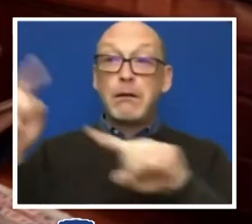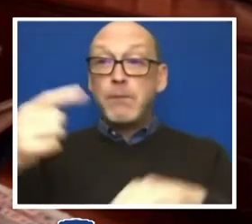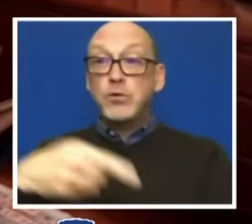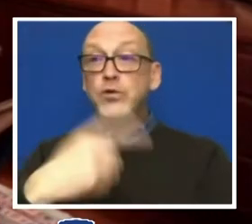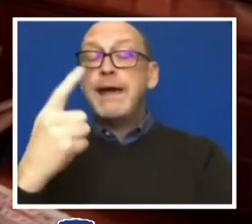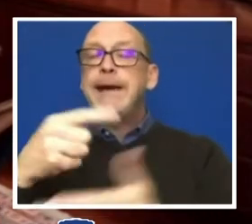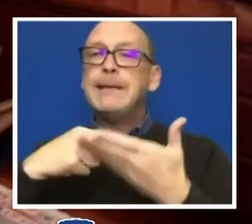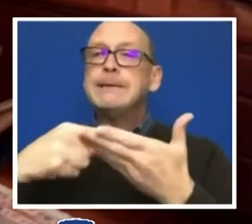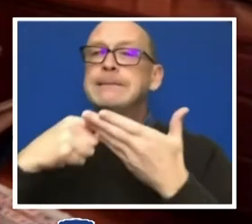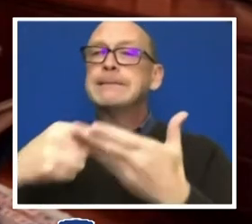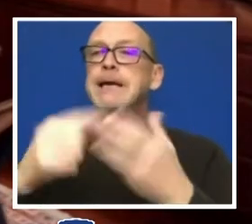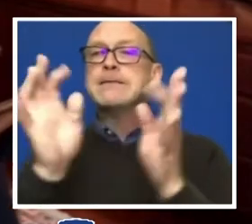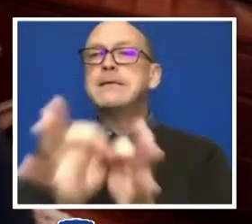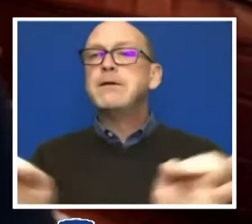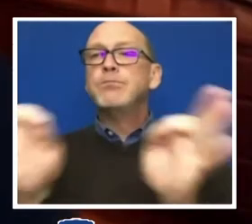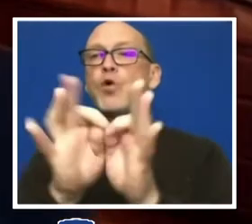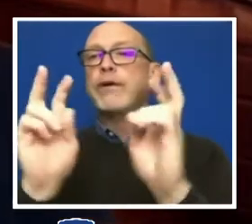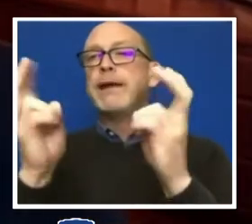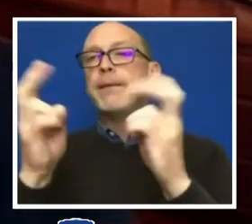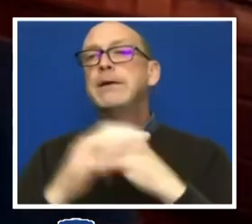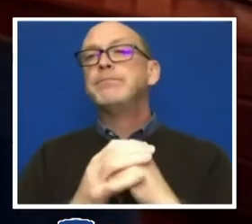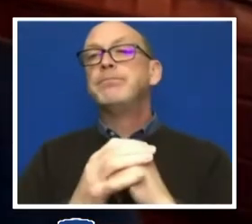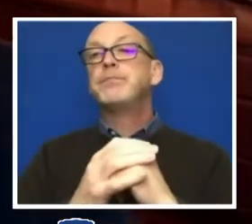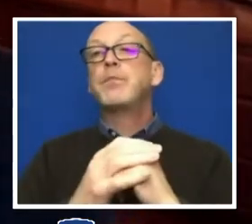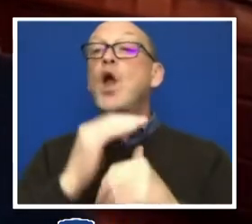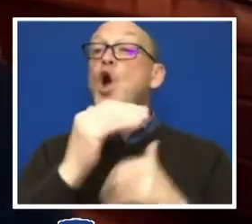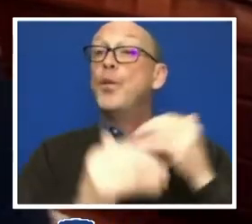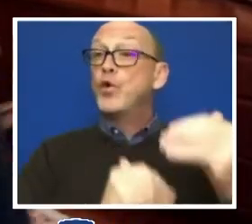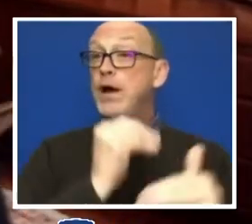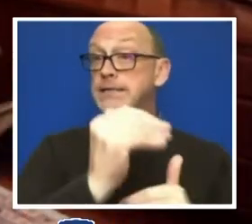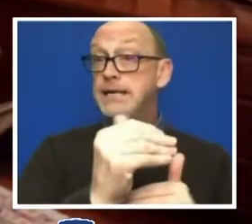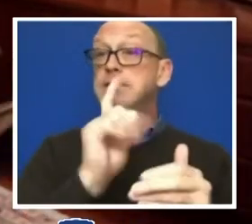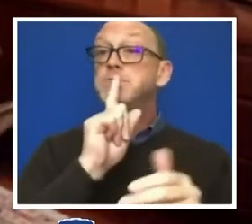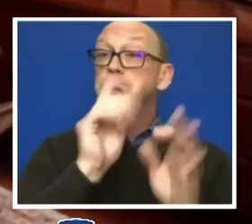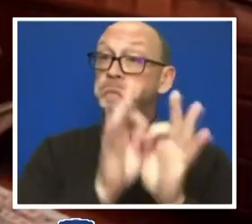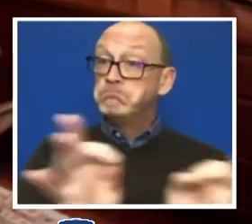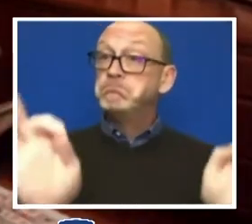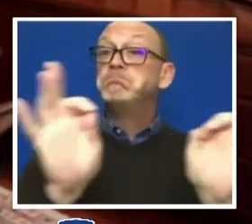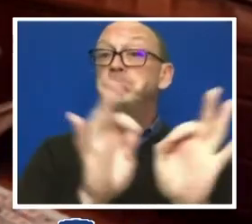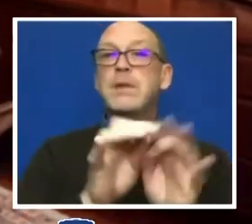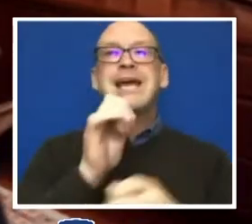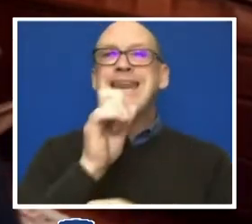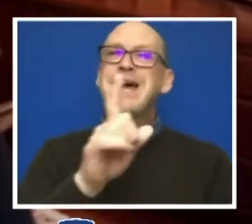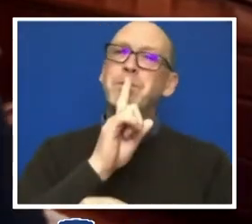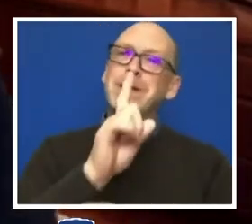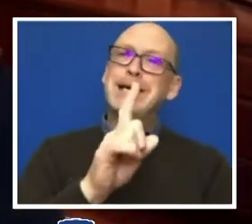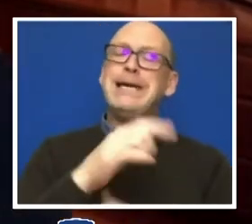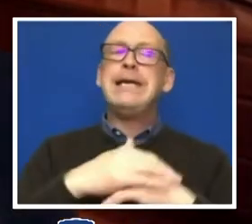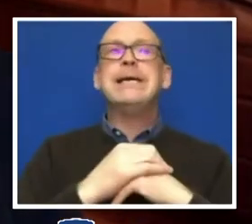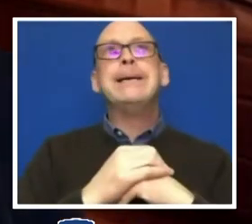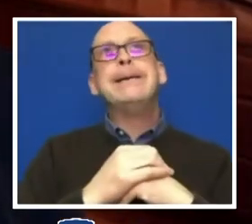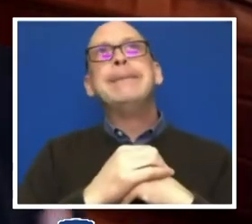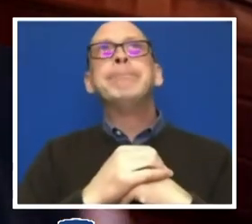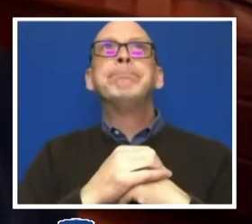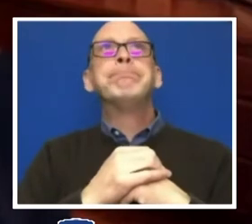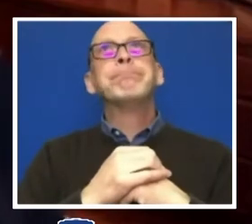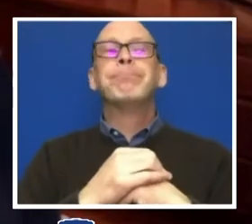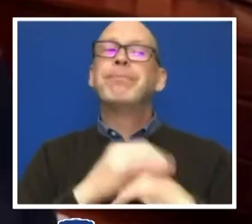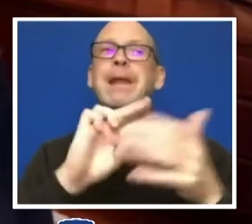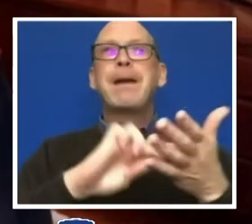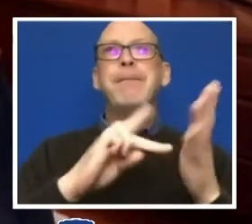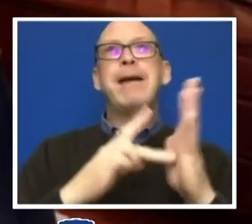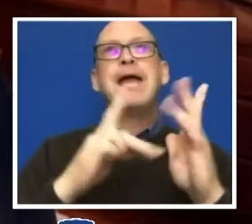topics. So process is important and not necessarily meant to